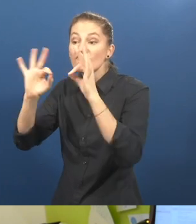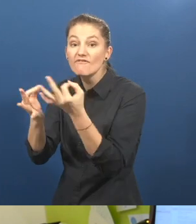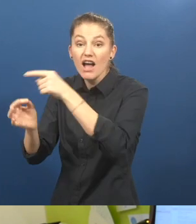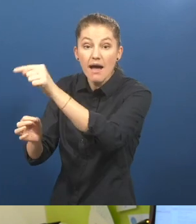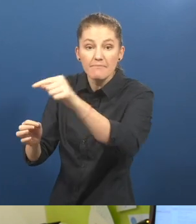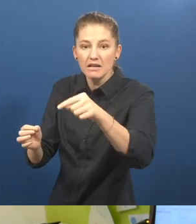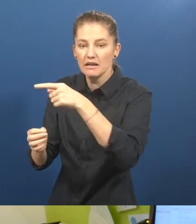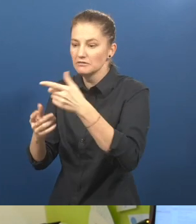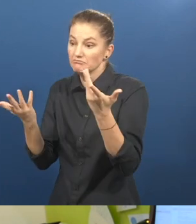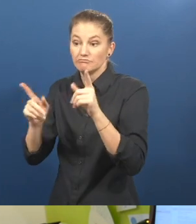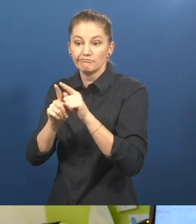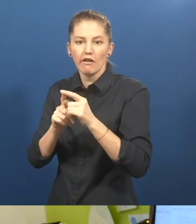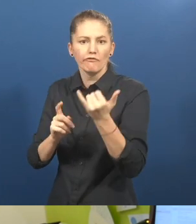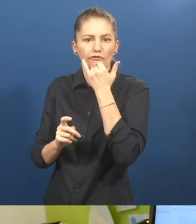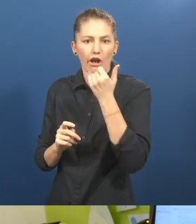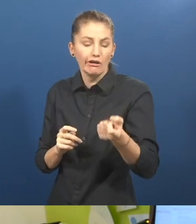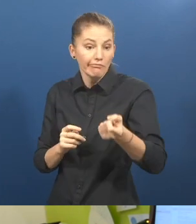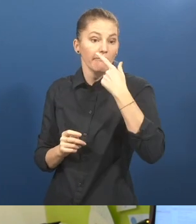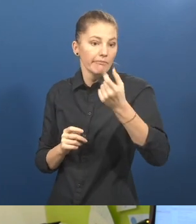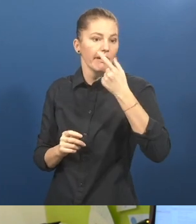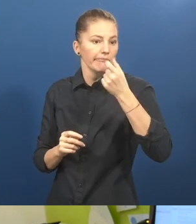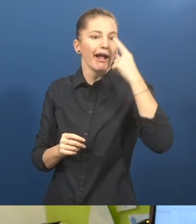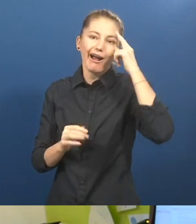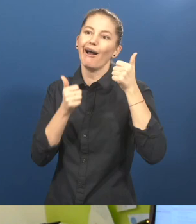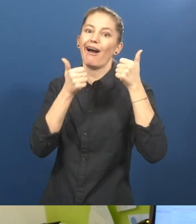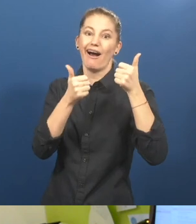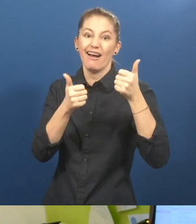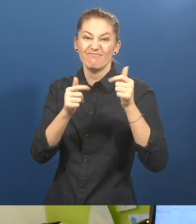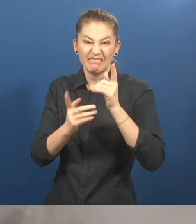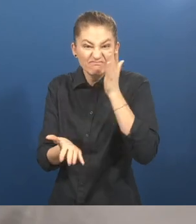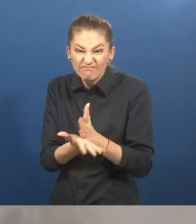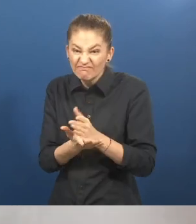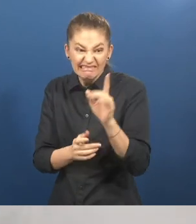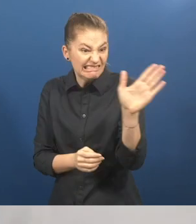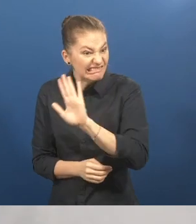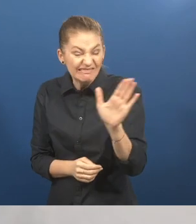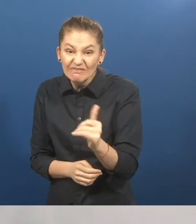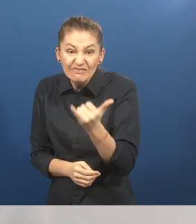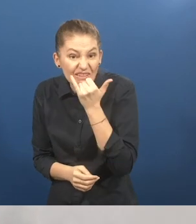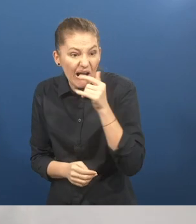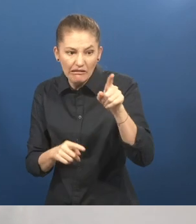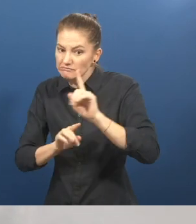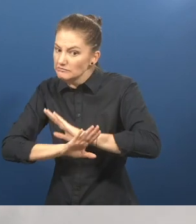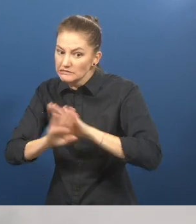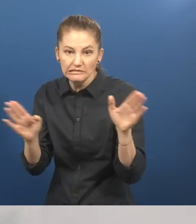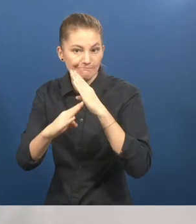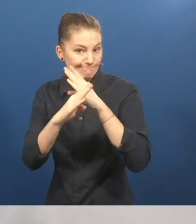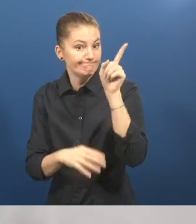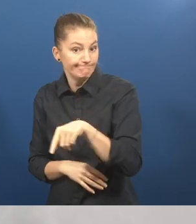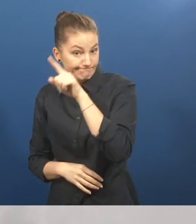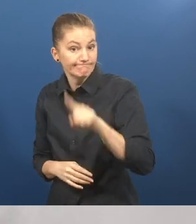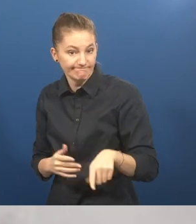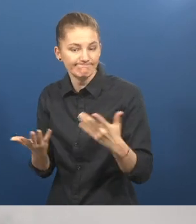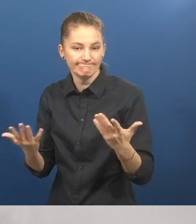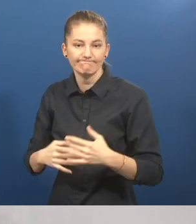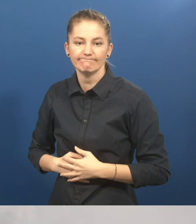tells them that it doesn't work and it's the wrong medication. How does training and counseling